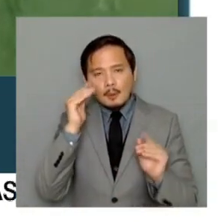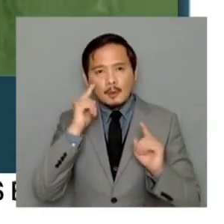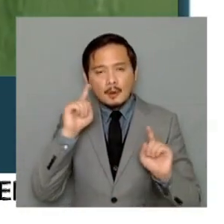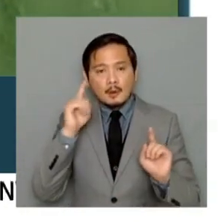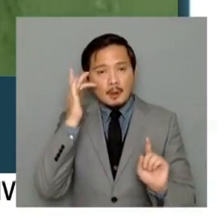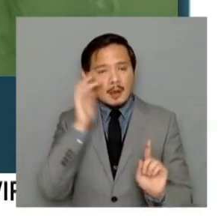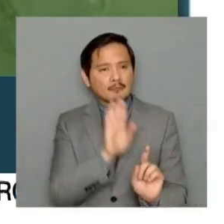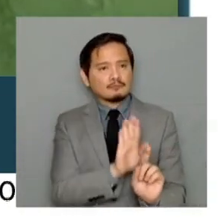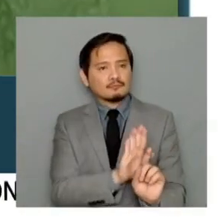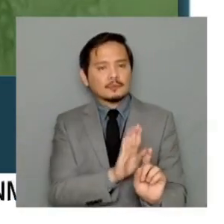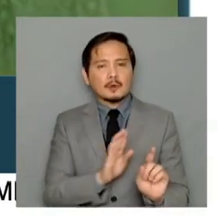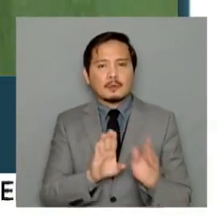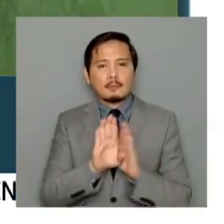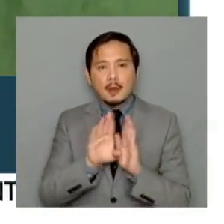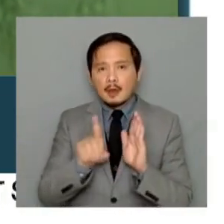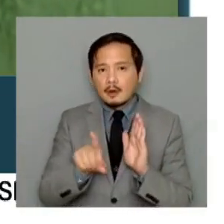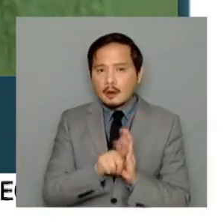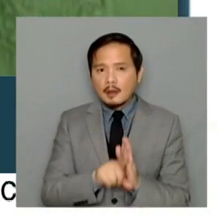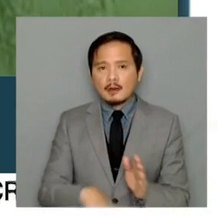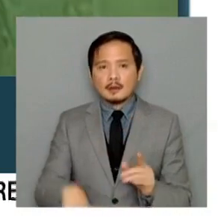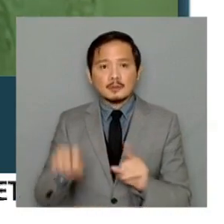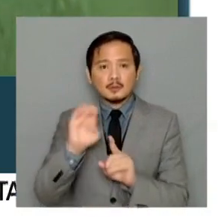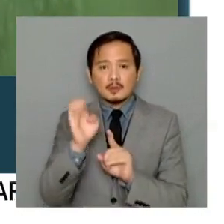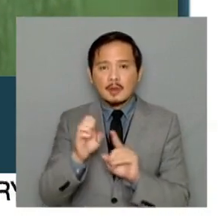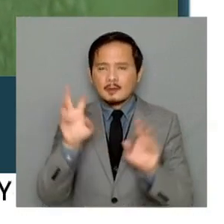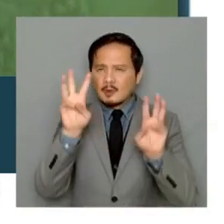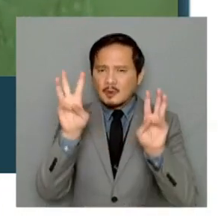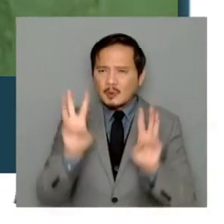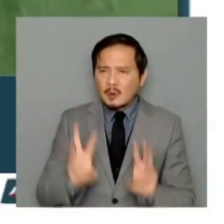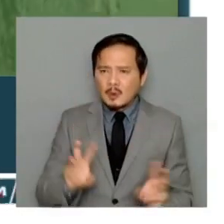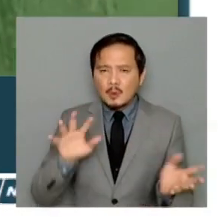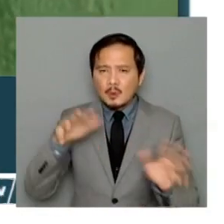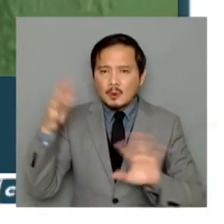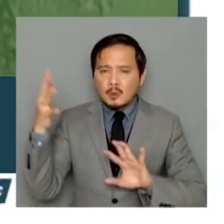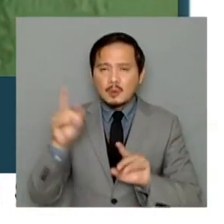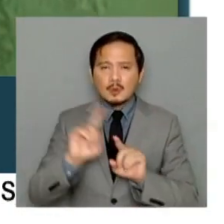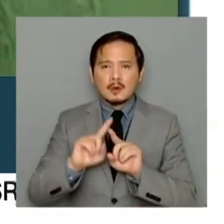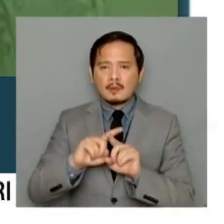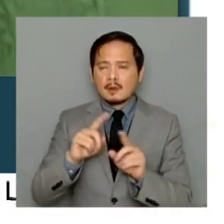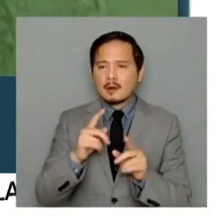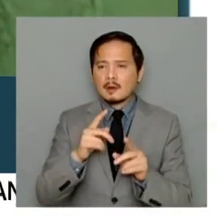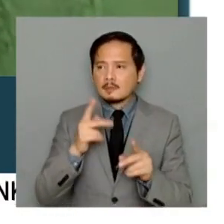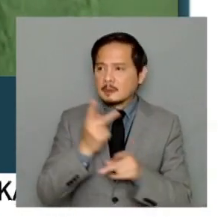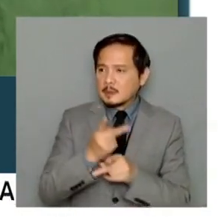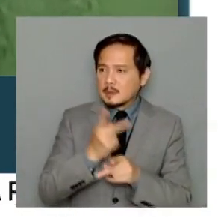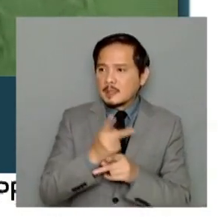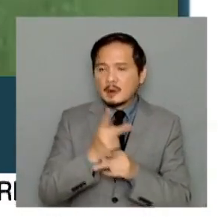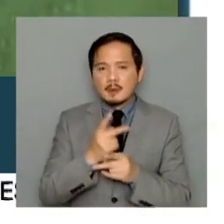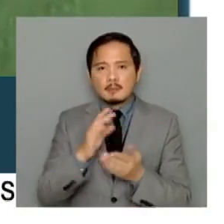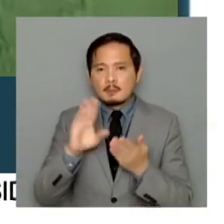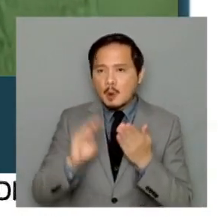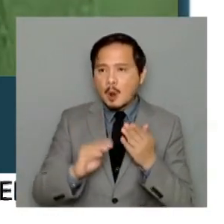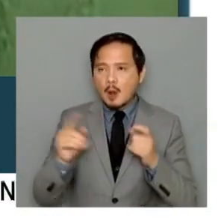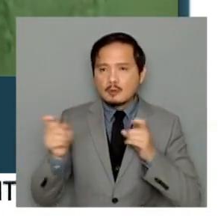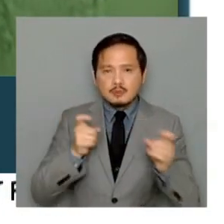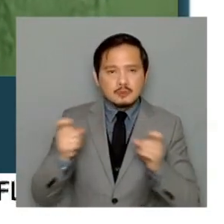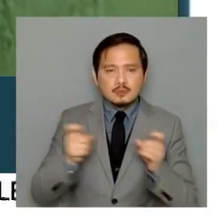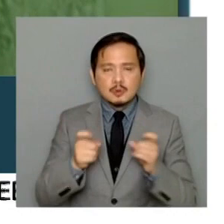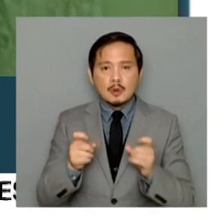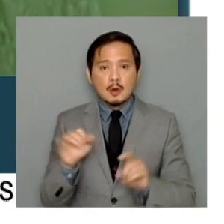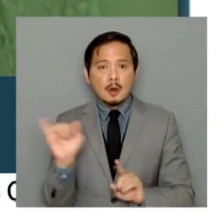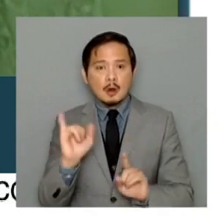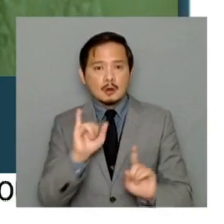background in climate change, climate mitigating projects and programs. And, of course, she was